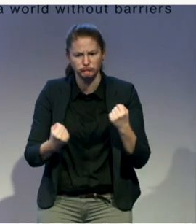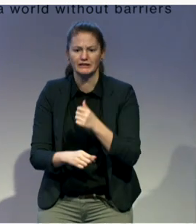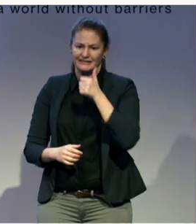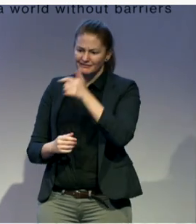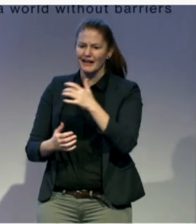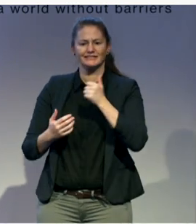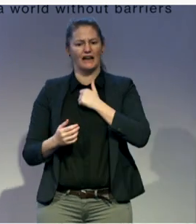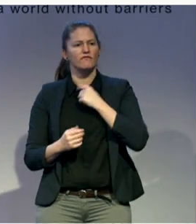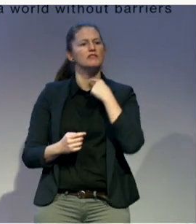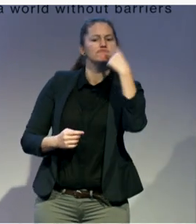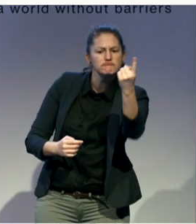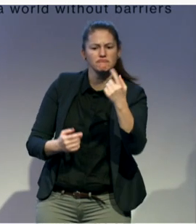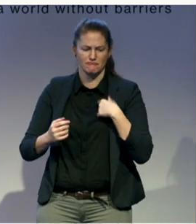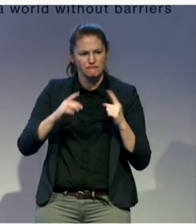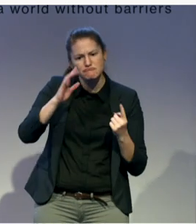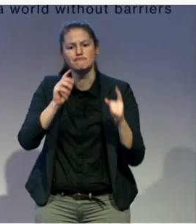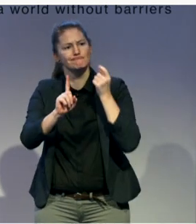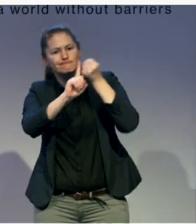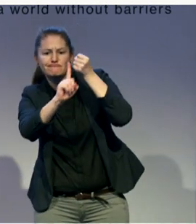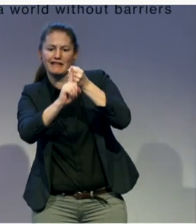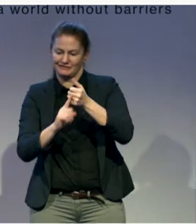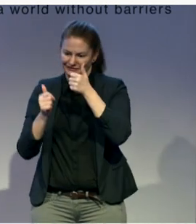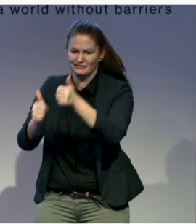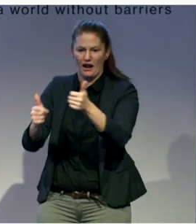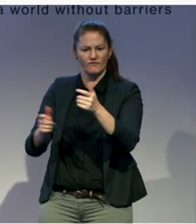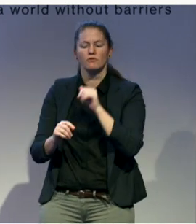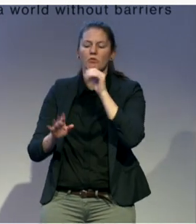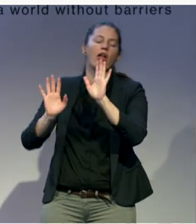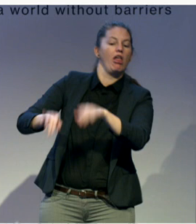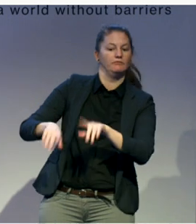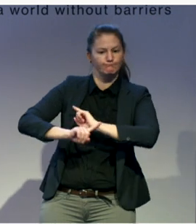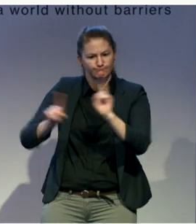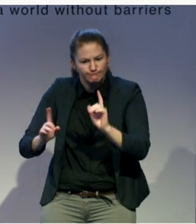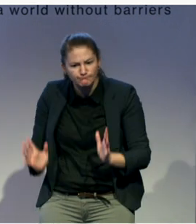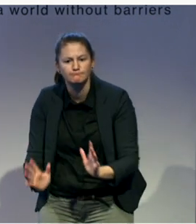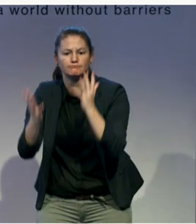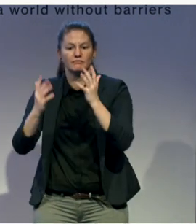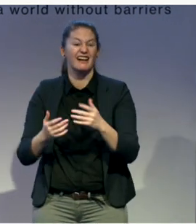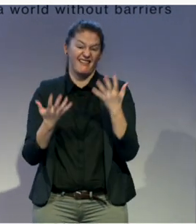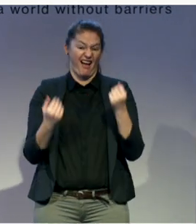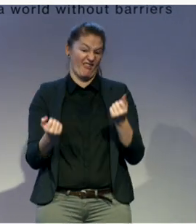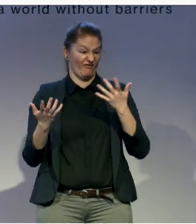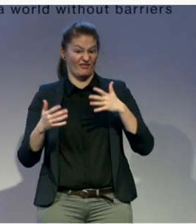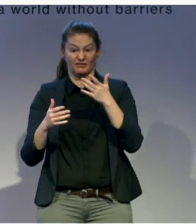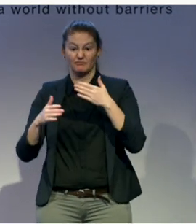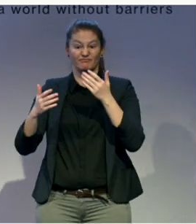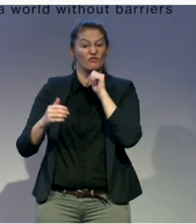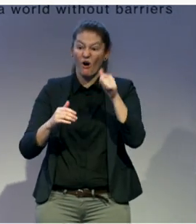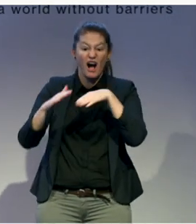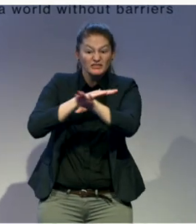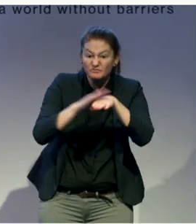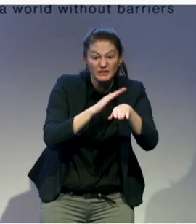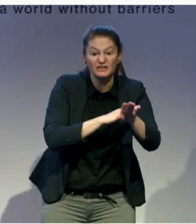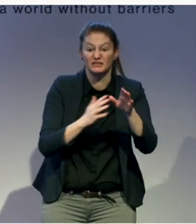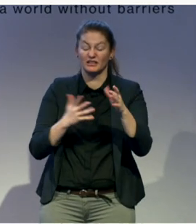are existing stereotypes in the country's, lack of access whether physically, linguistically, or informationally,